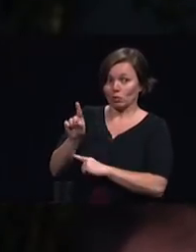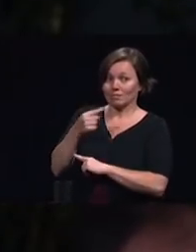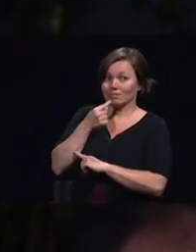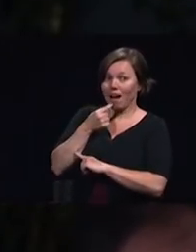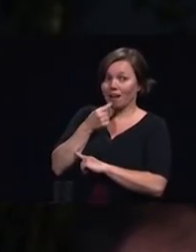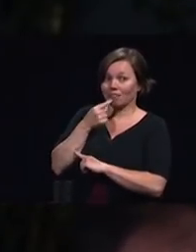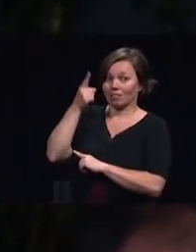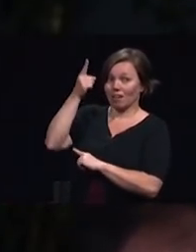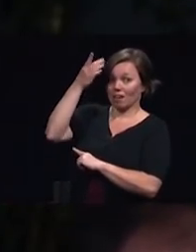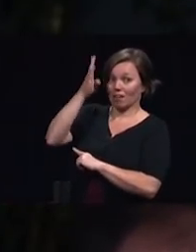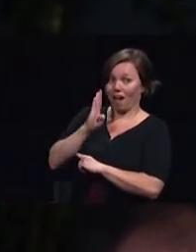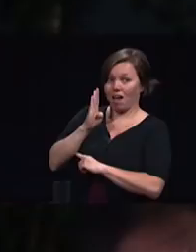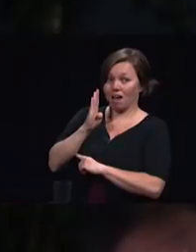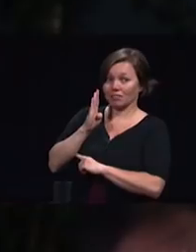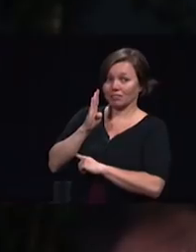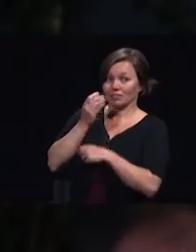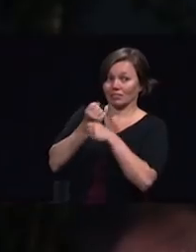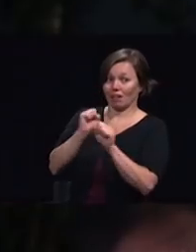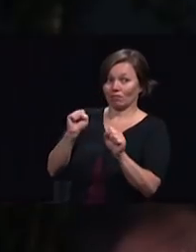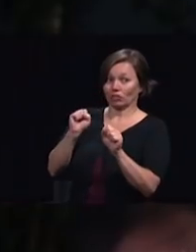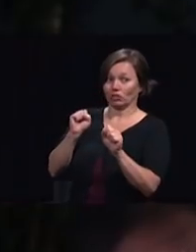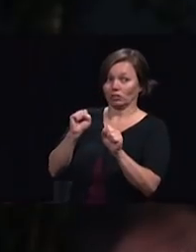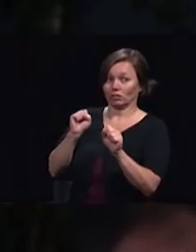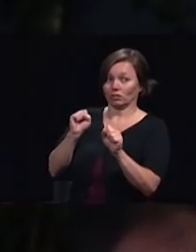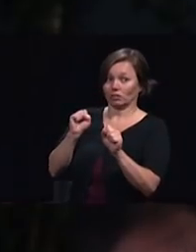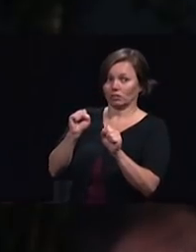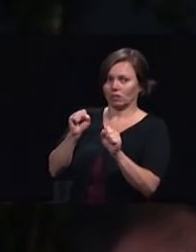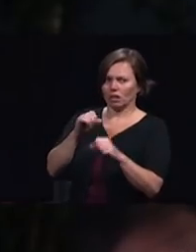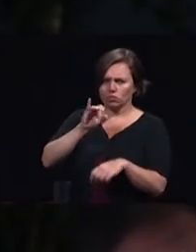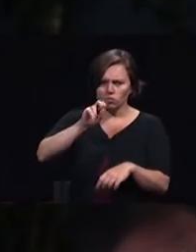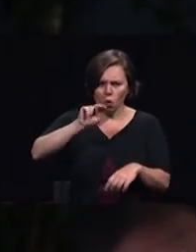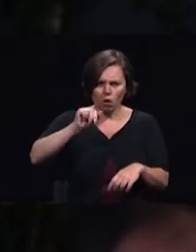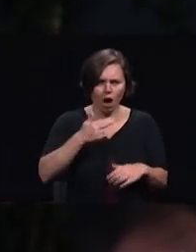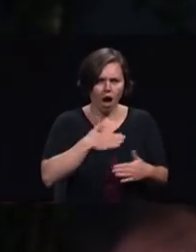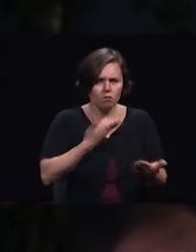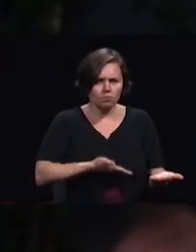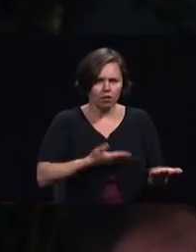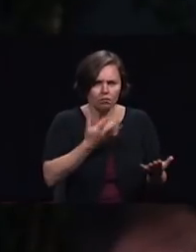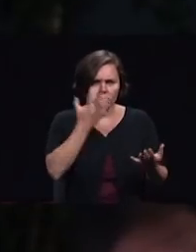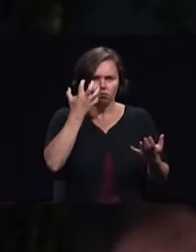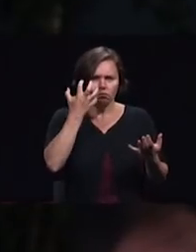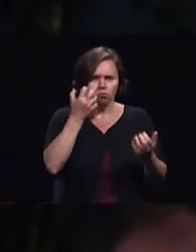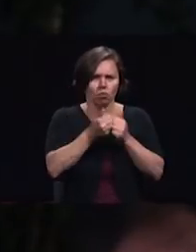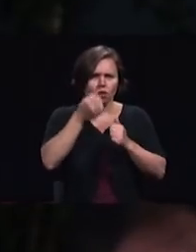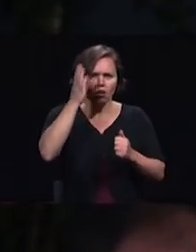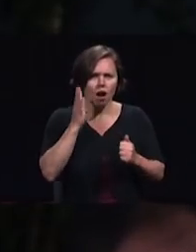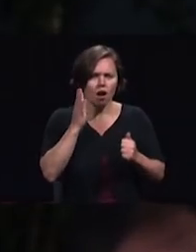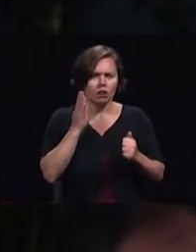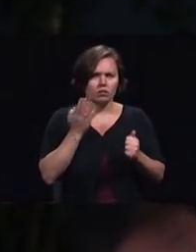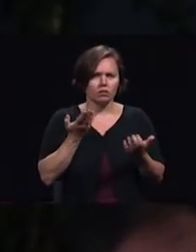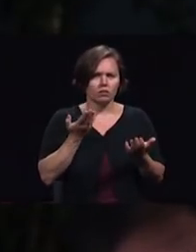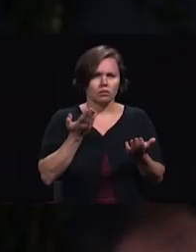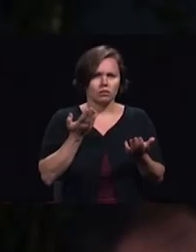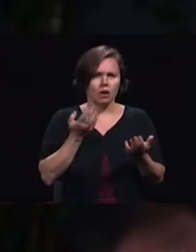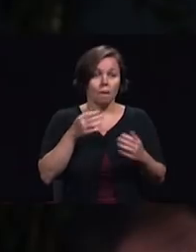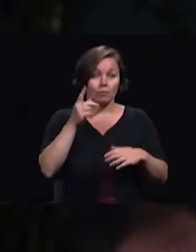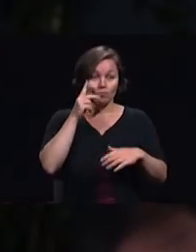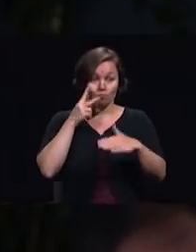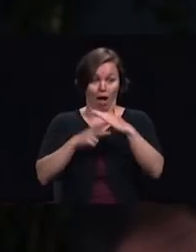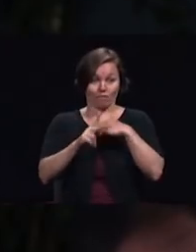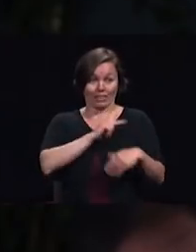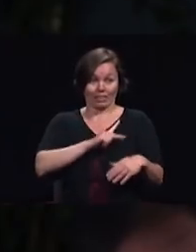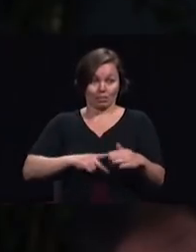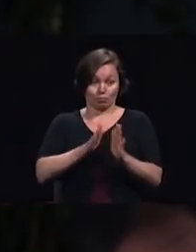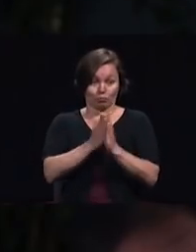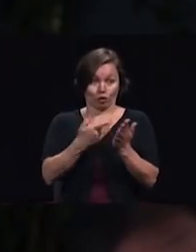displeased Jonah exceedingly and he became angry prophets and kings page 271 says